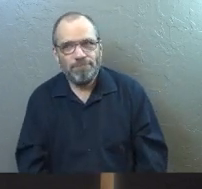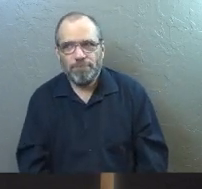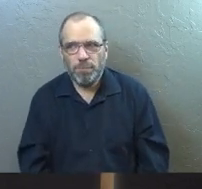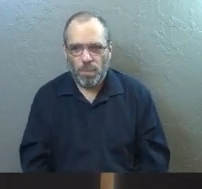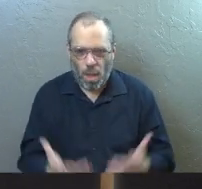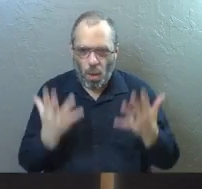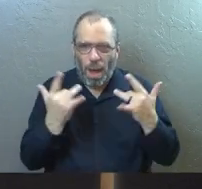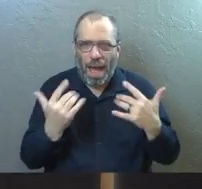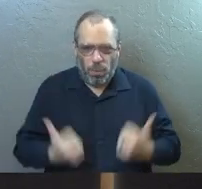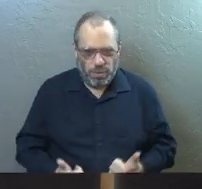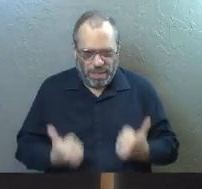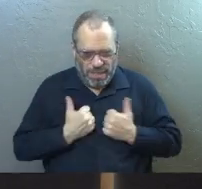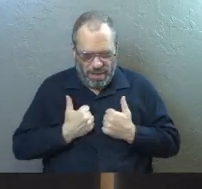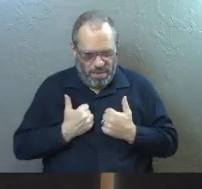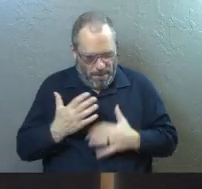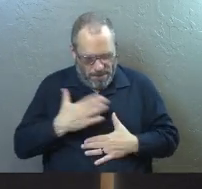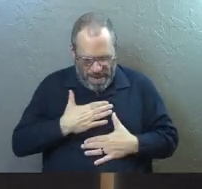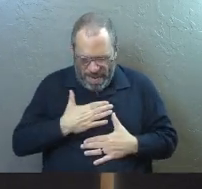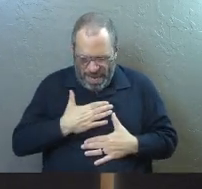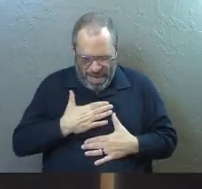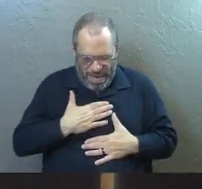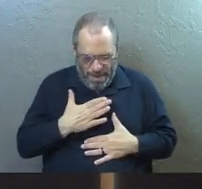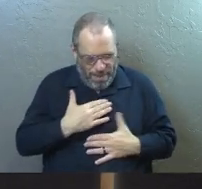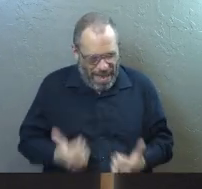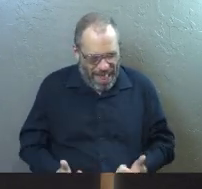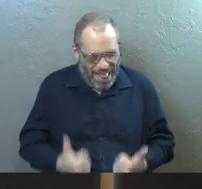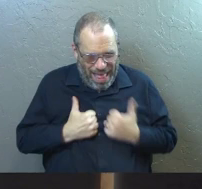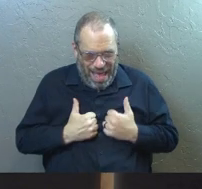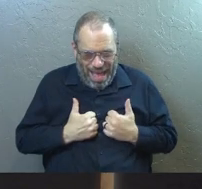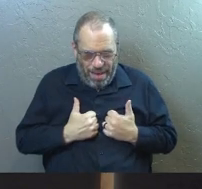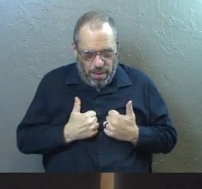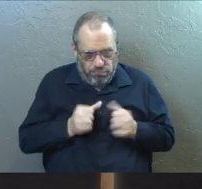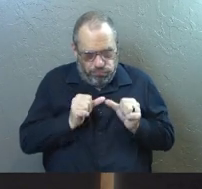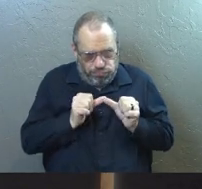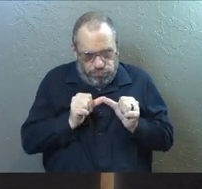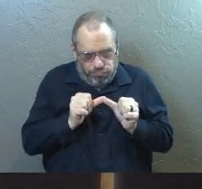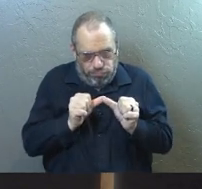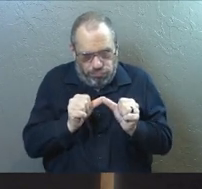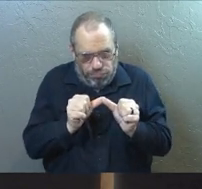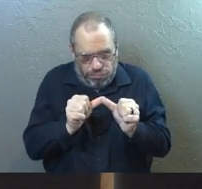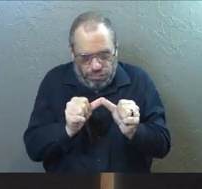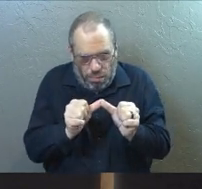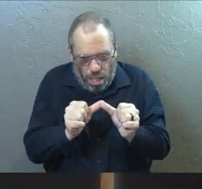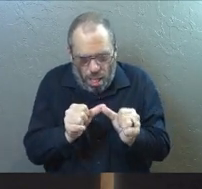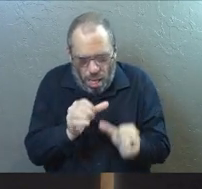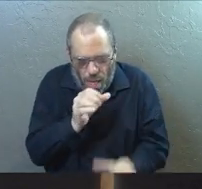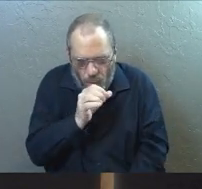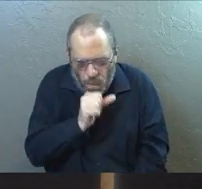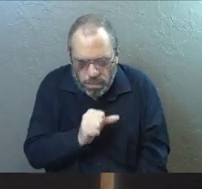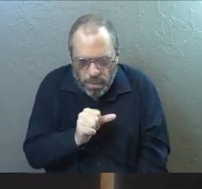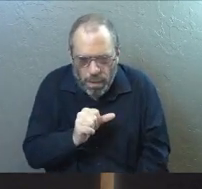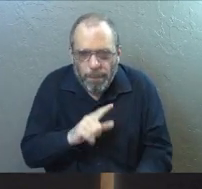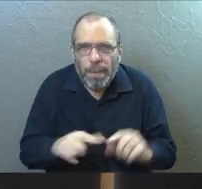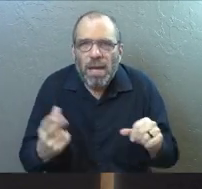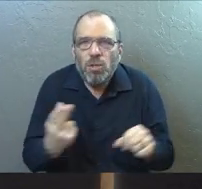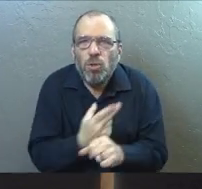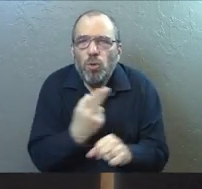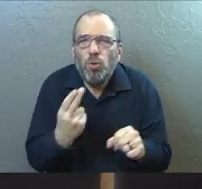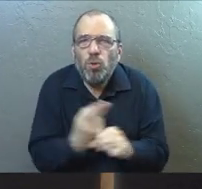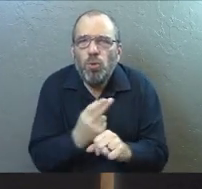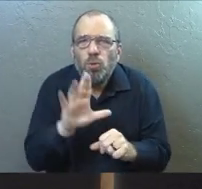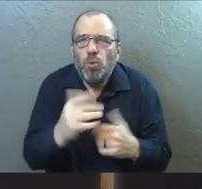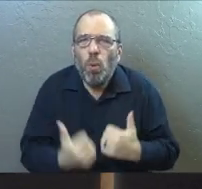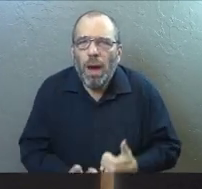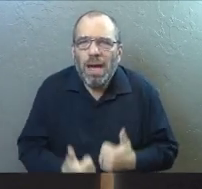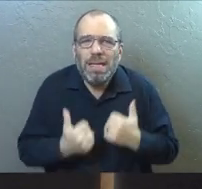Why would you do everything in your power to lengthen out your days instead of using your days to rescue